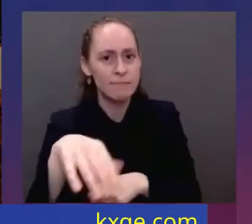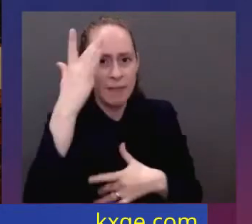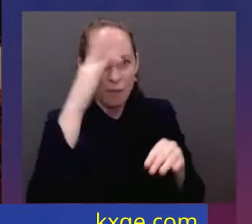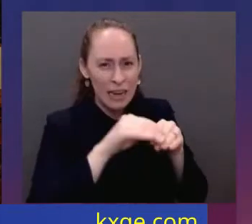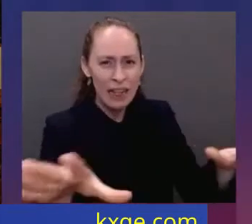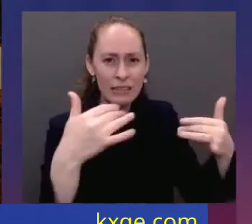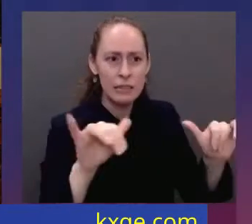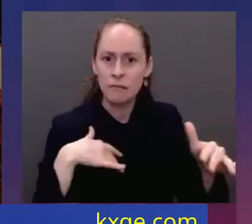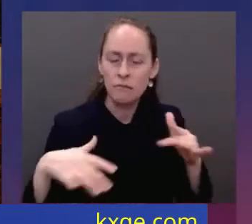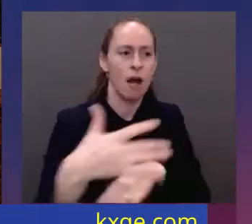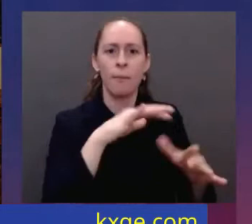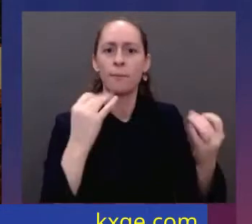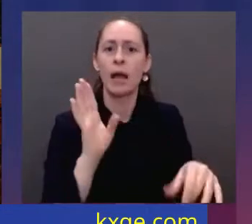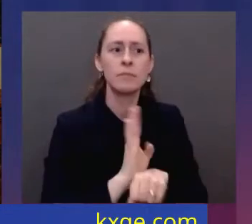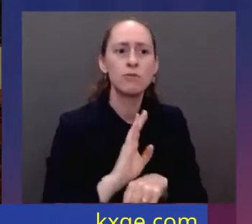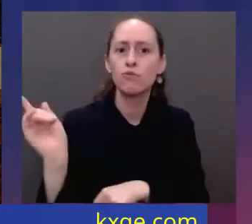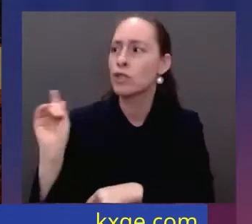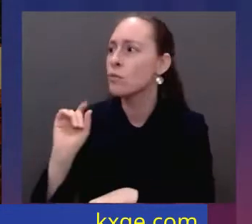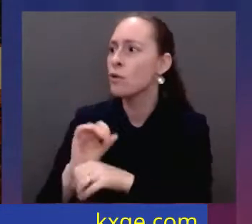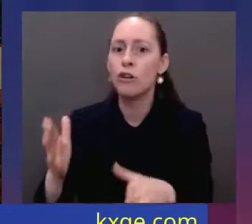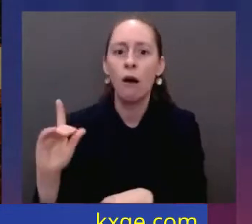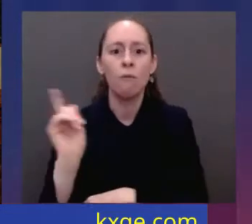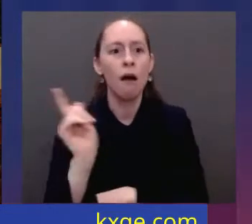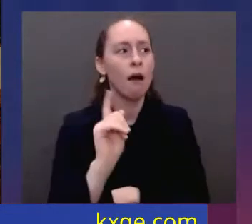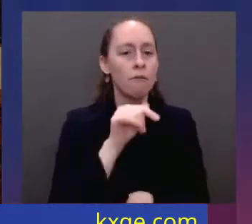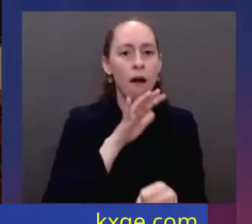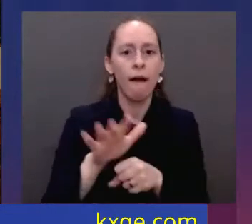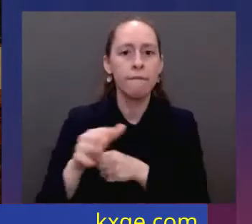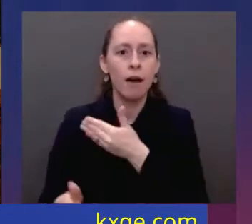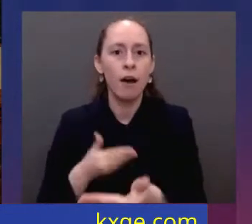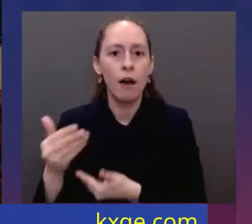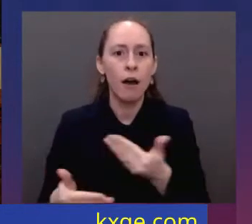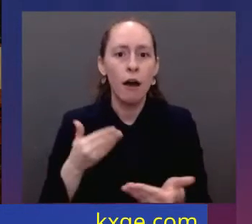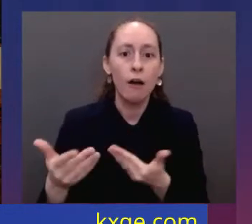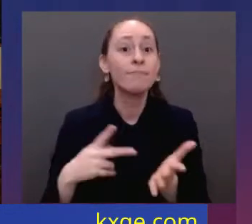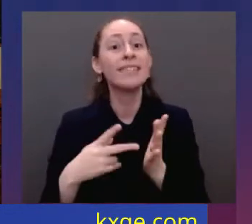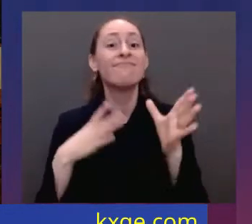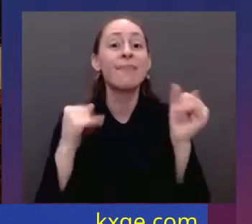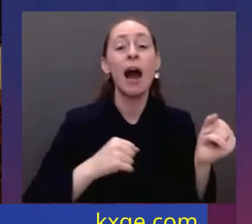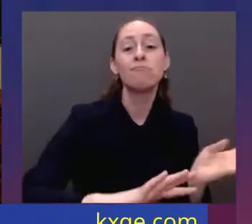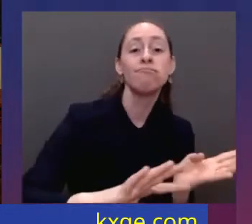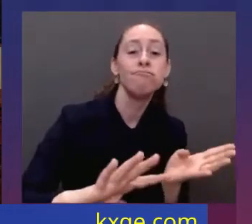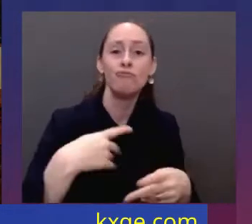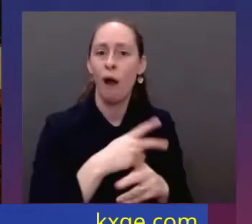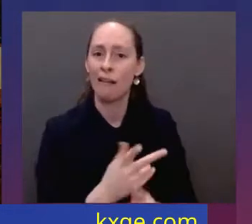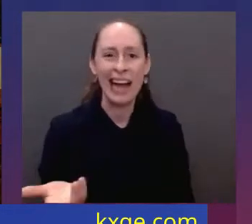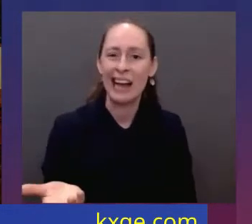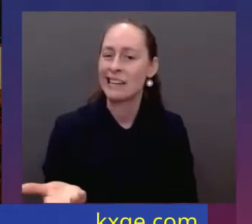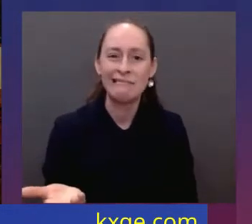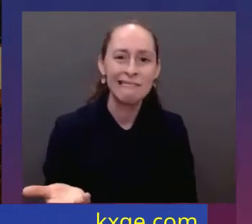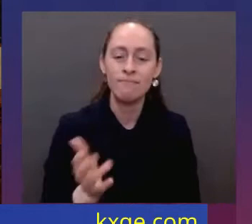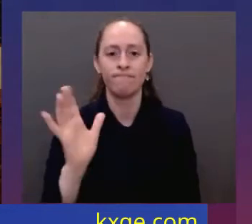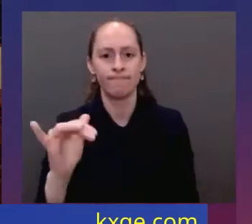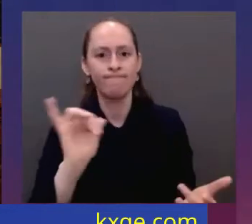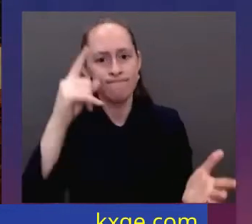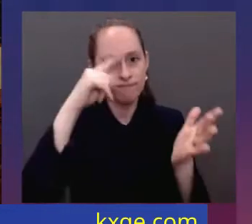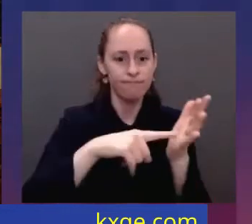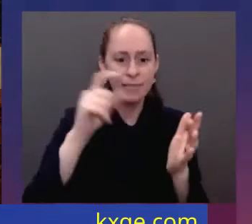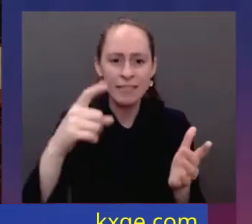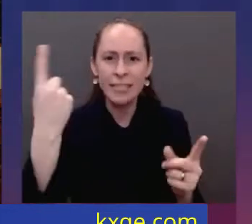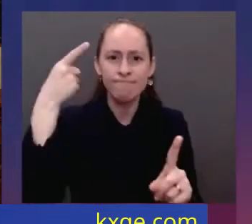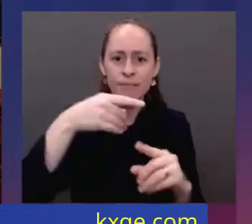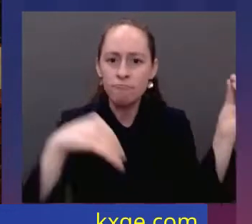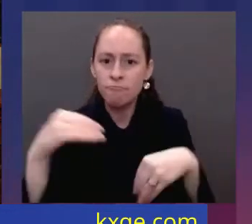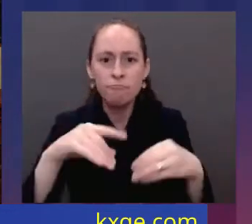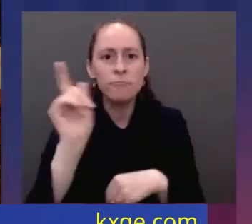pandemic to keep up production in their factories. So you didn't have people making those beams that went in the buildings because they were out. The factory was closed. The panic also